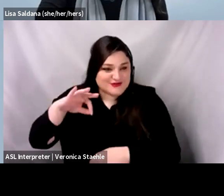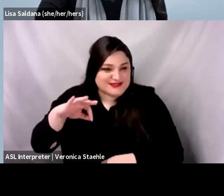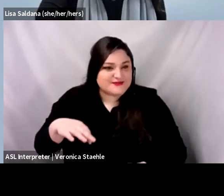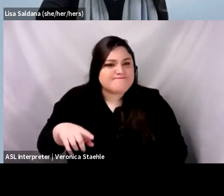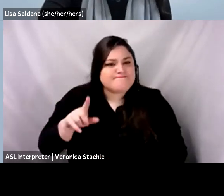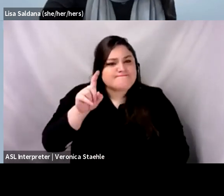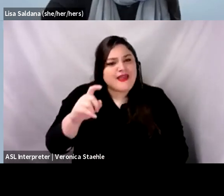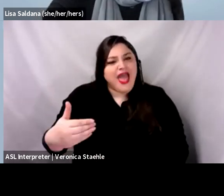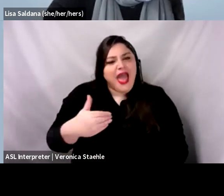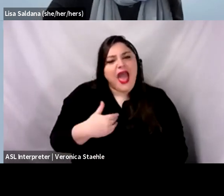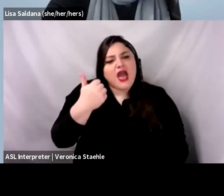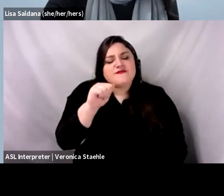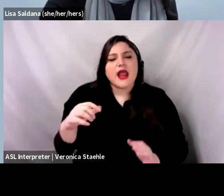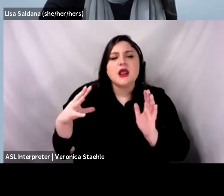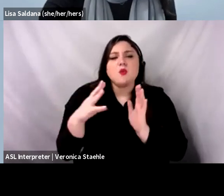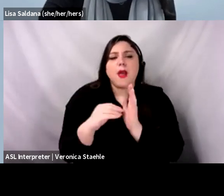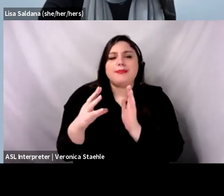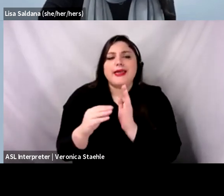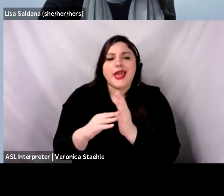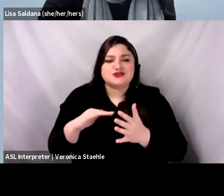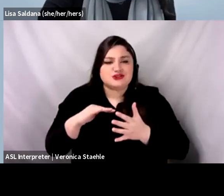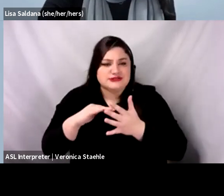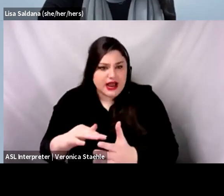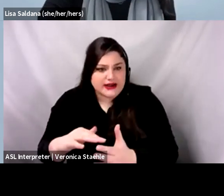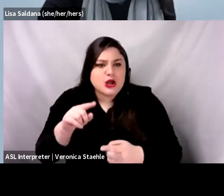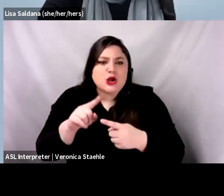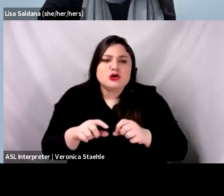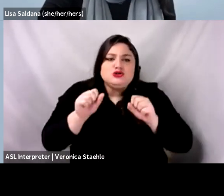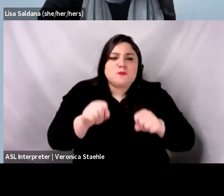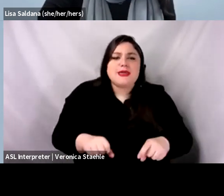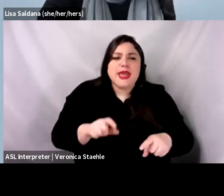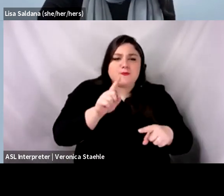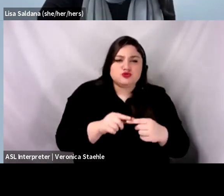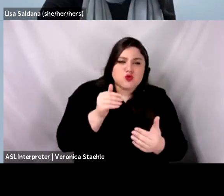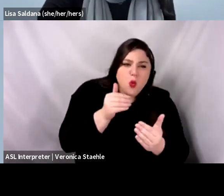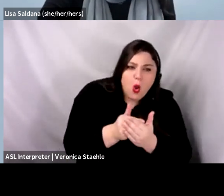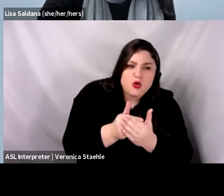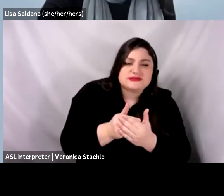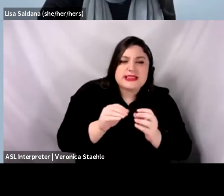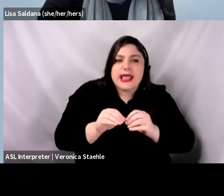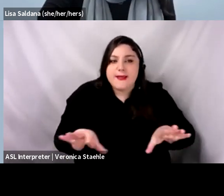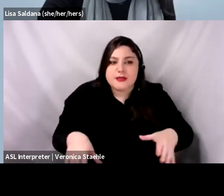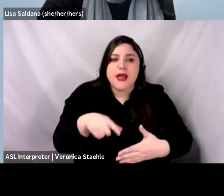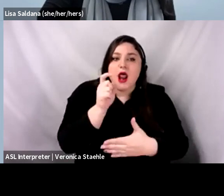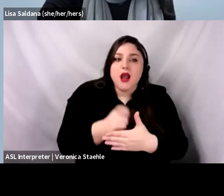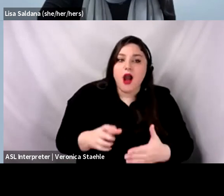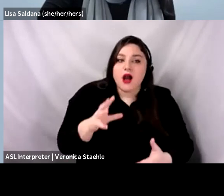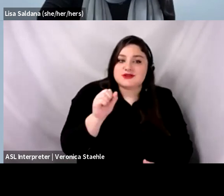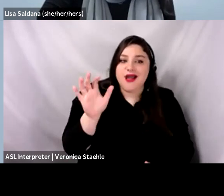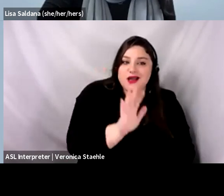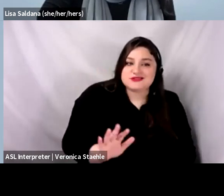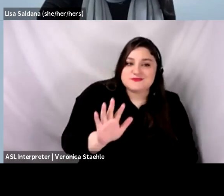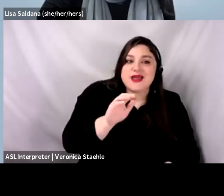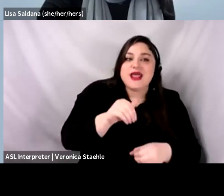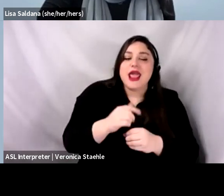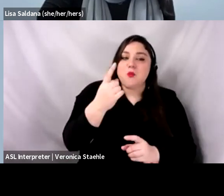closely implementation cost estimates in one context transfer to other contexts? And if so, what have